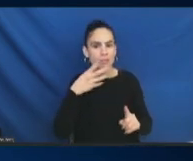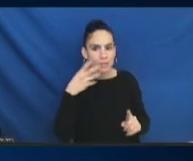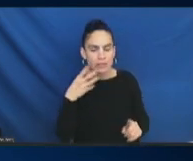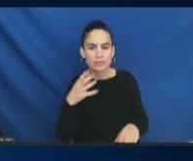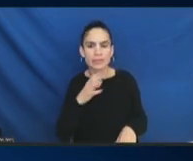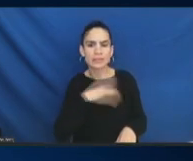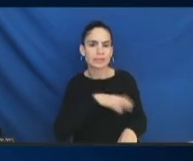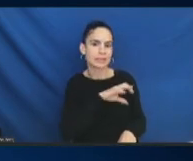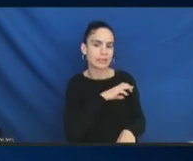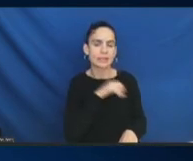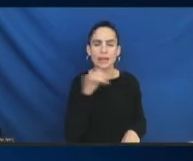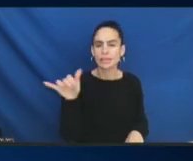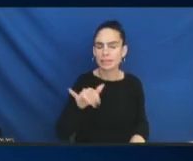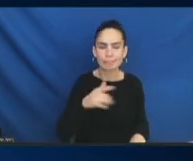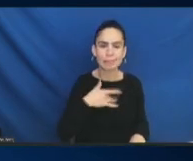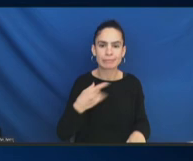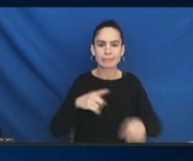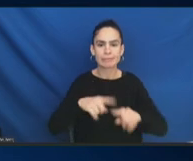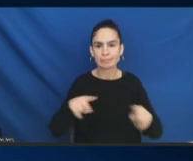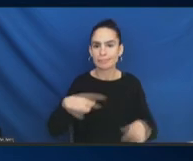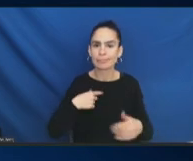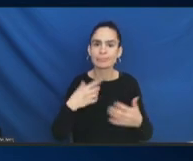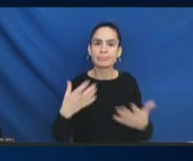I'm going to let the subcommittee figure that out.